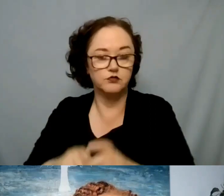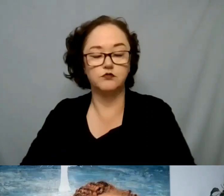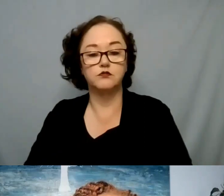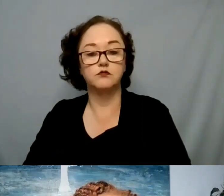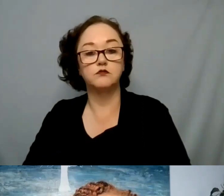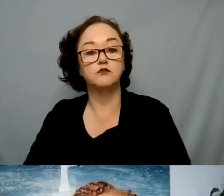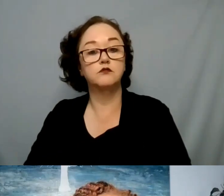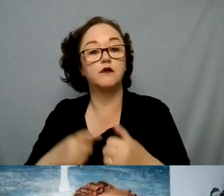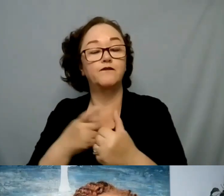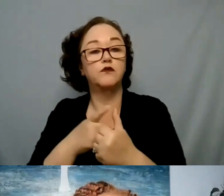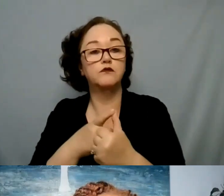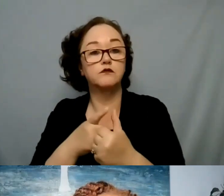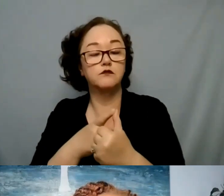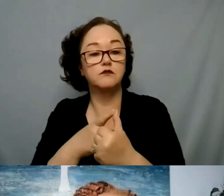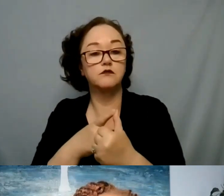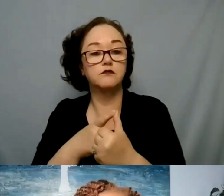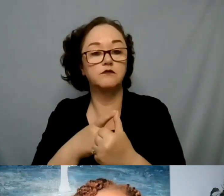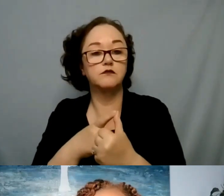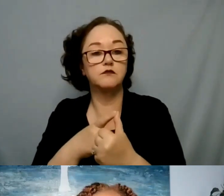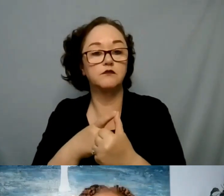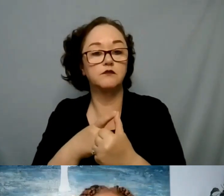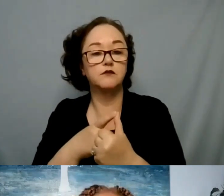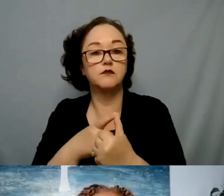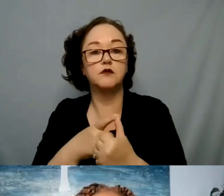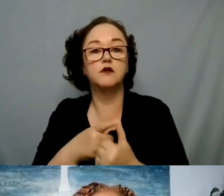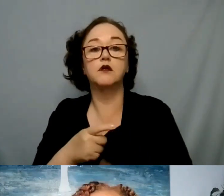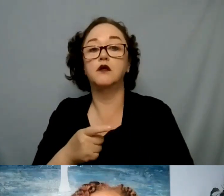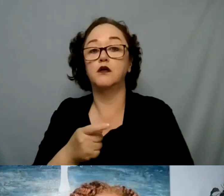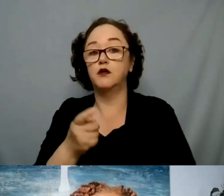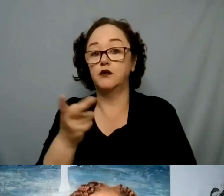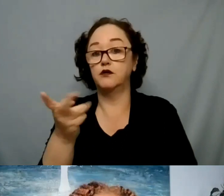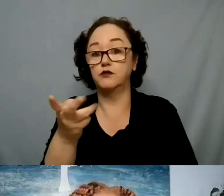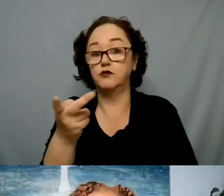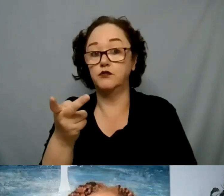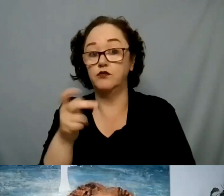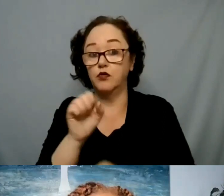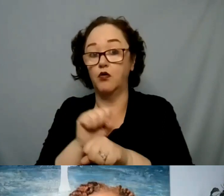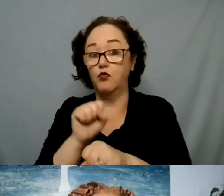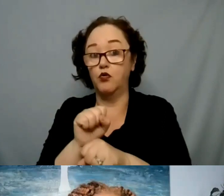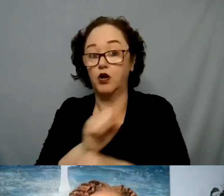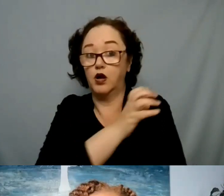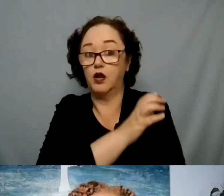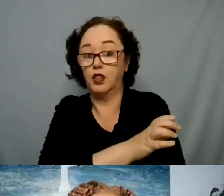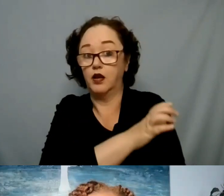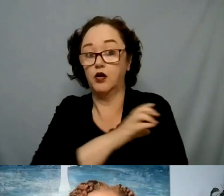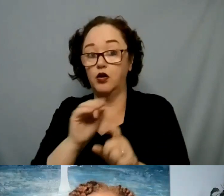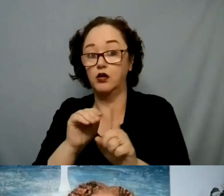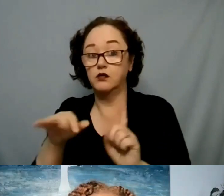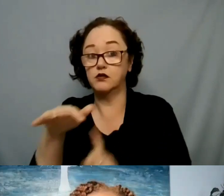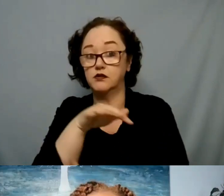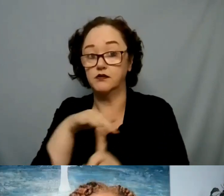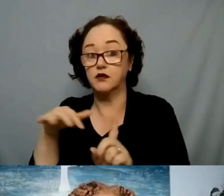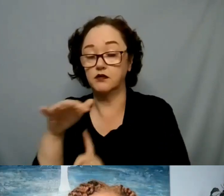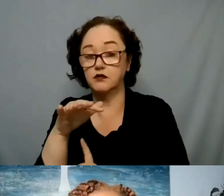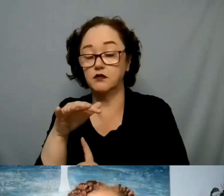I would just love while both of you are working in these clinical settings as many that are joining us also